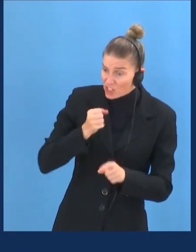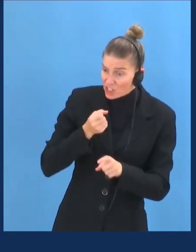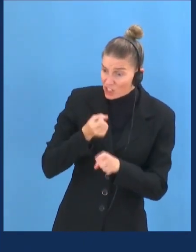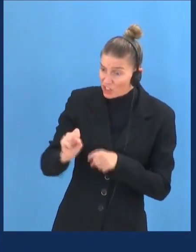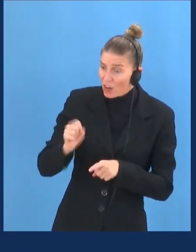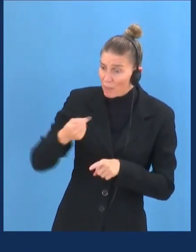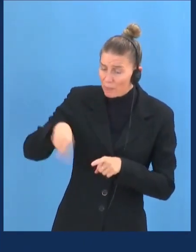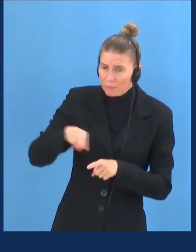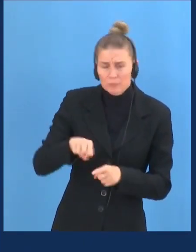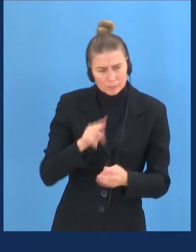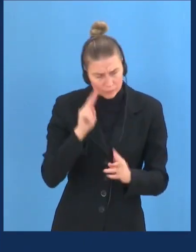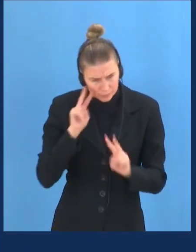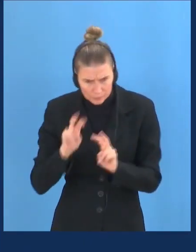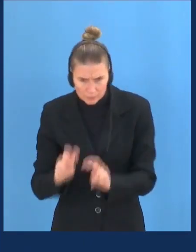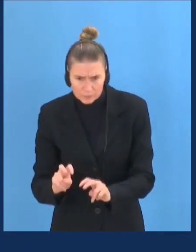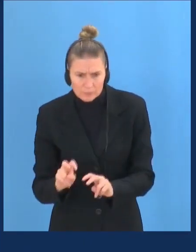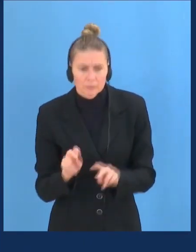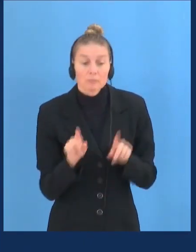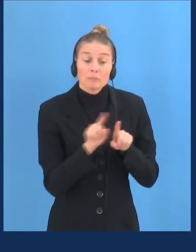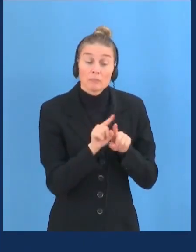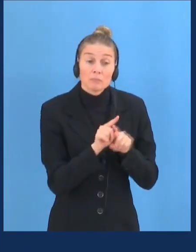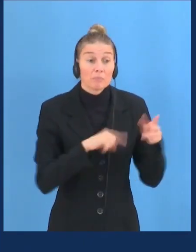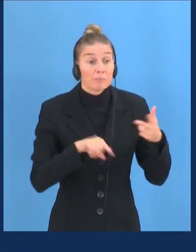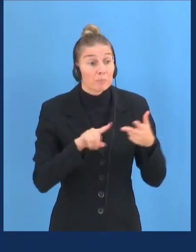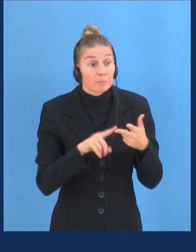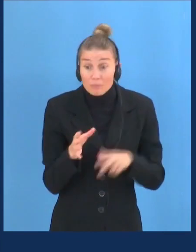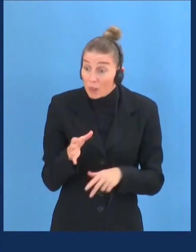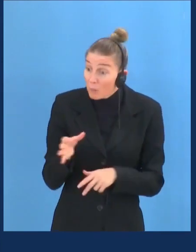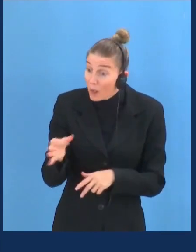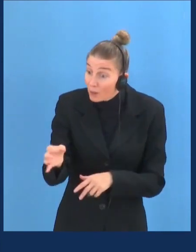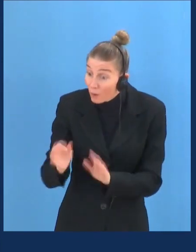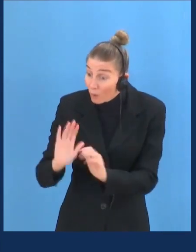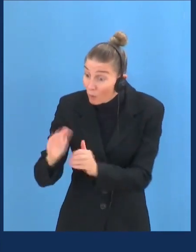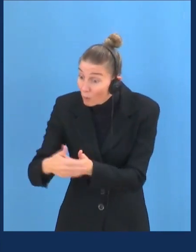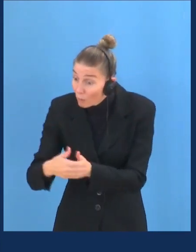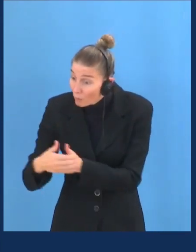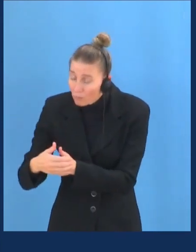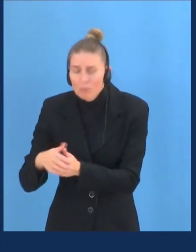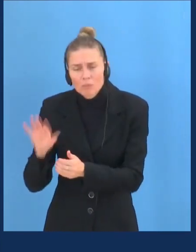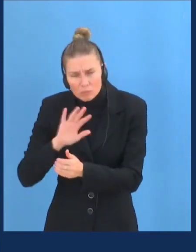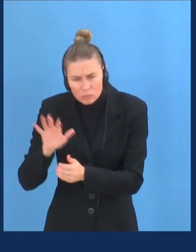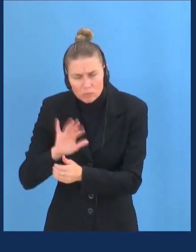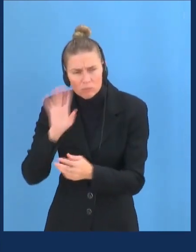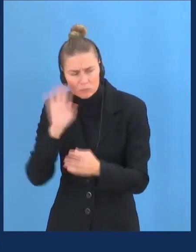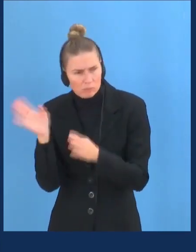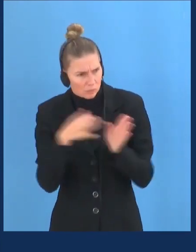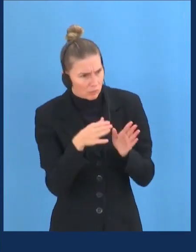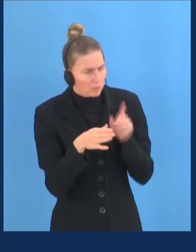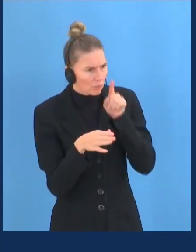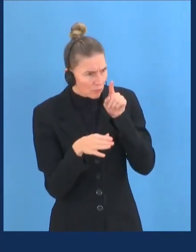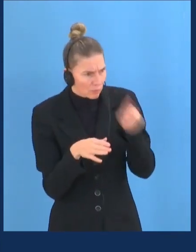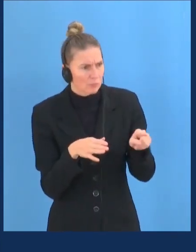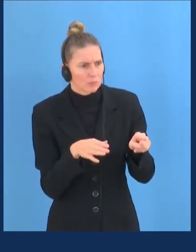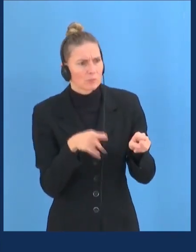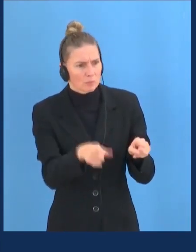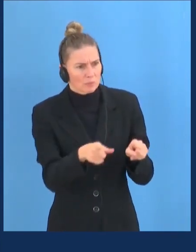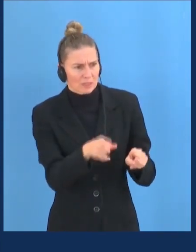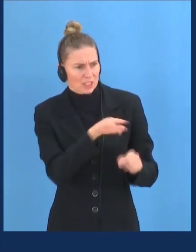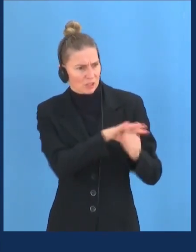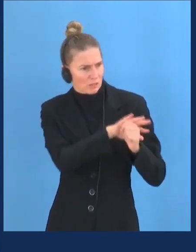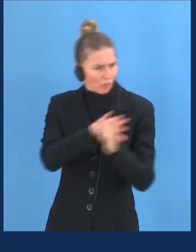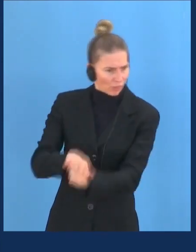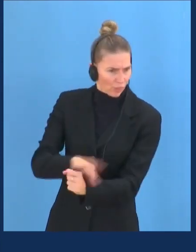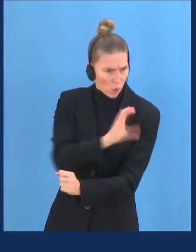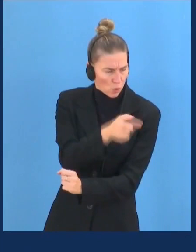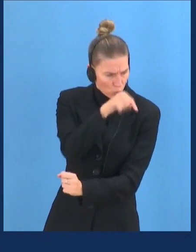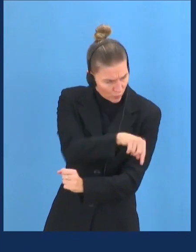using these categories too. Instead of protecting minorities, benefit dominant and even discriminatory groups. And three, urge the